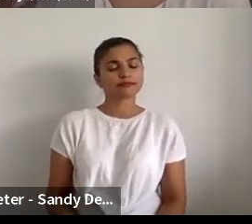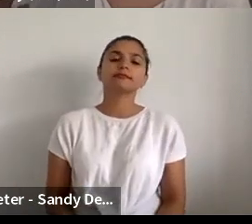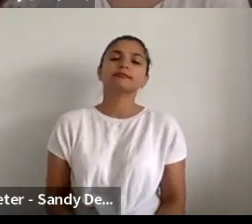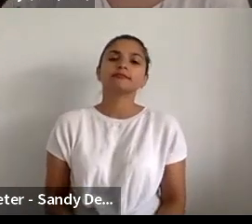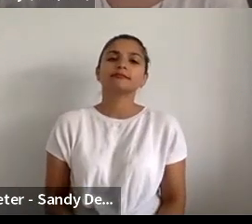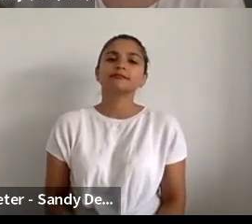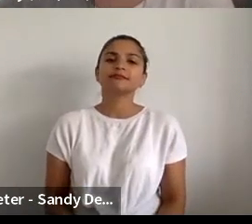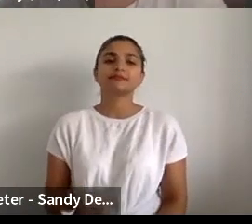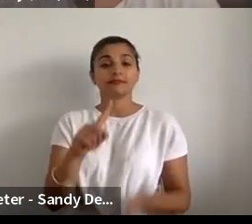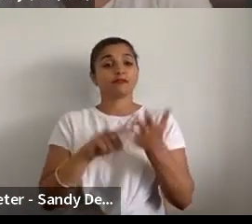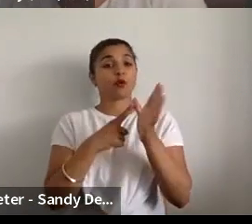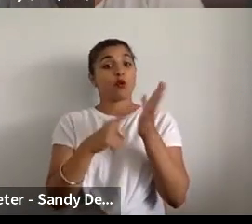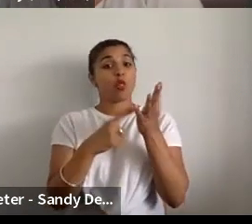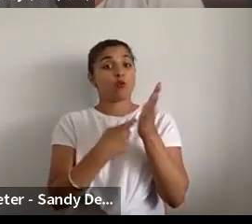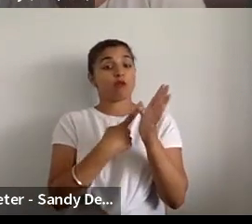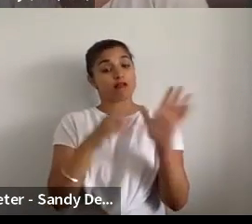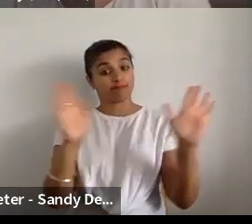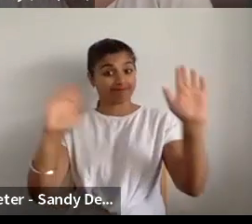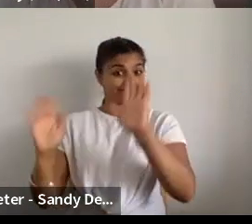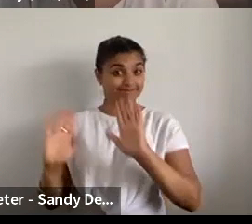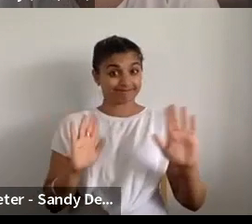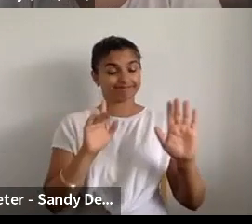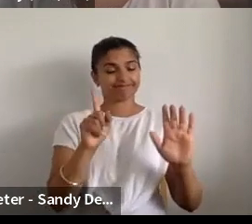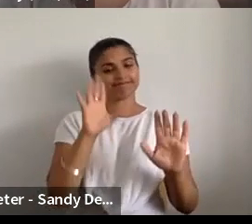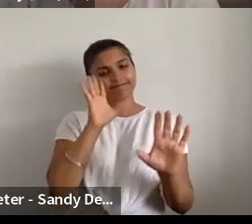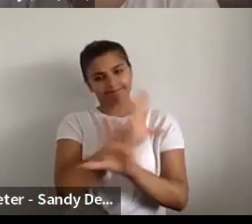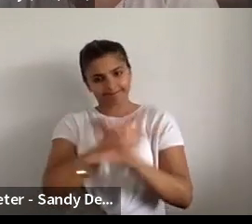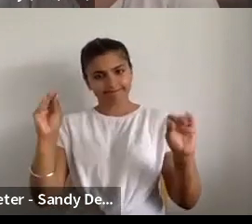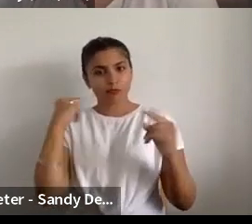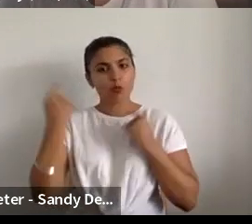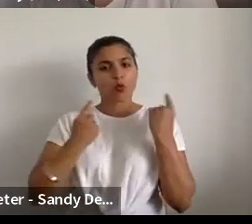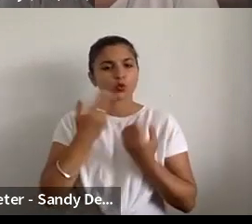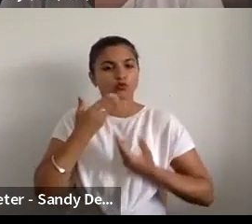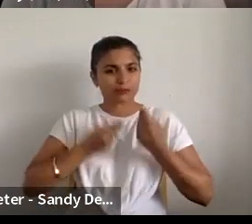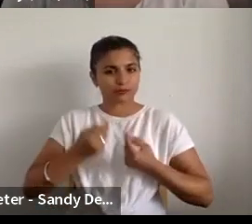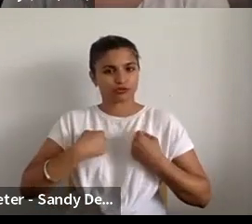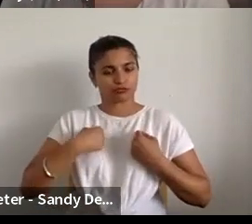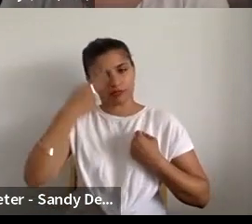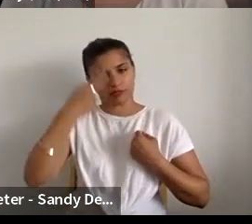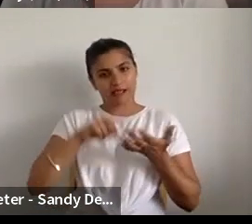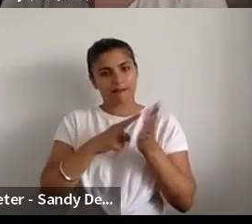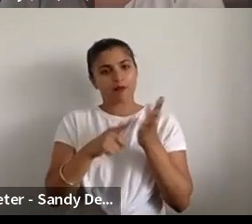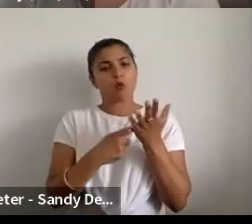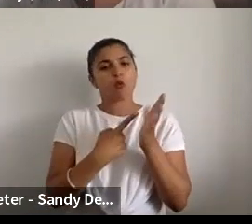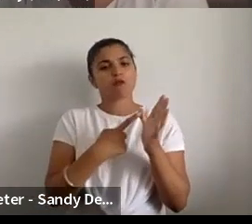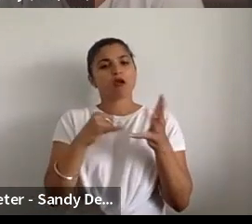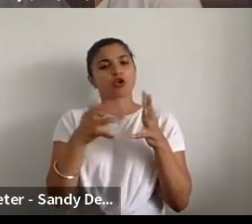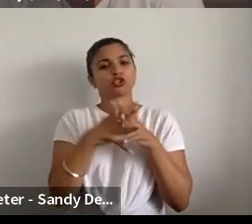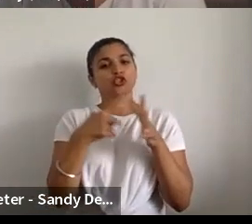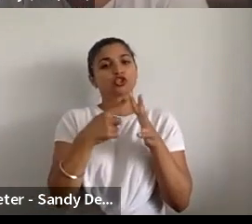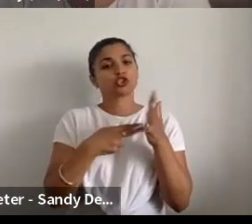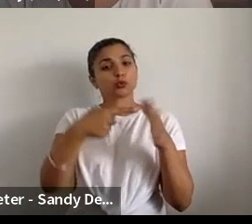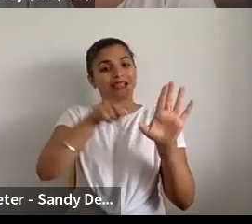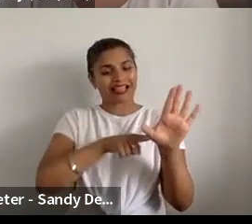Hi everyone for audio description. So I'm Laura Sweeney, pronoun she, her from The Uncultured.